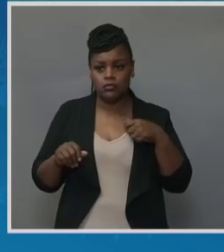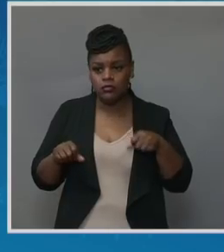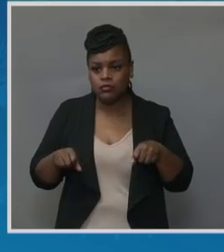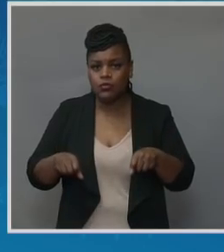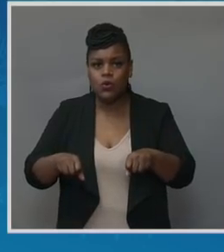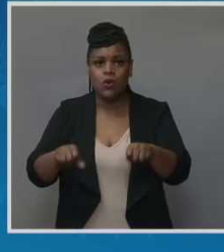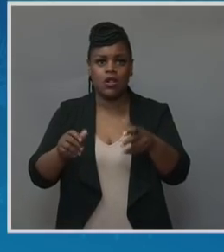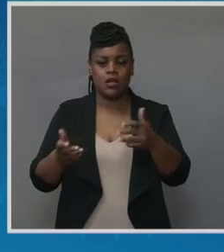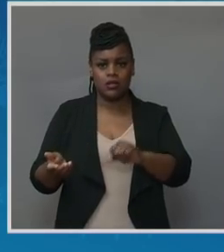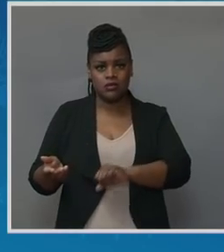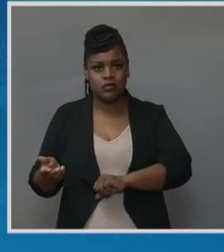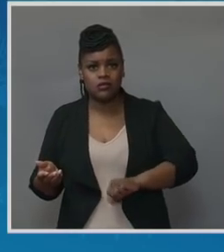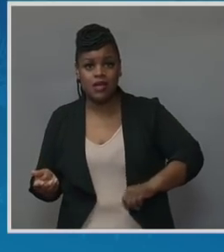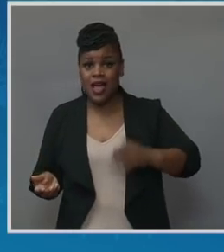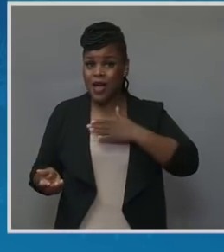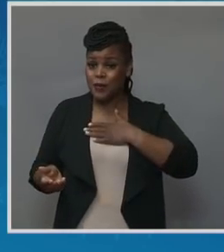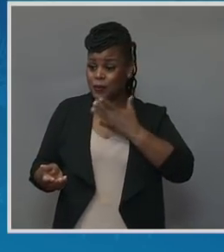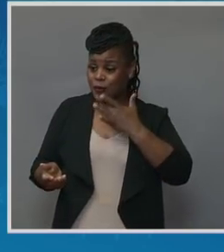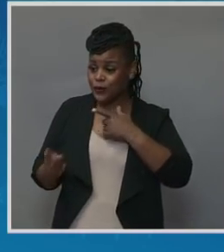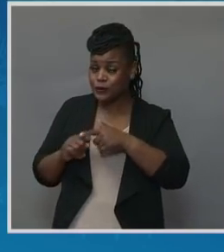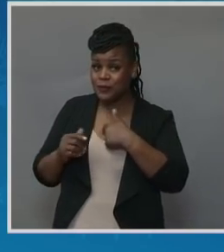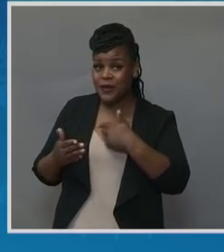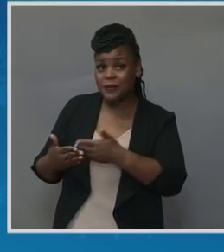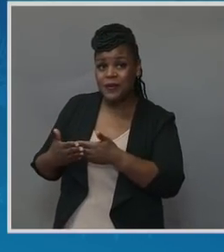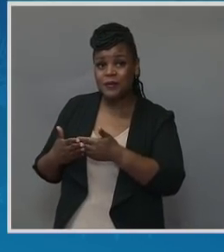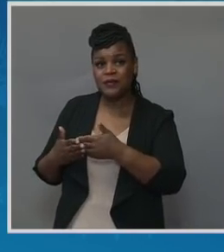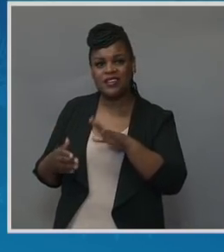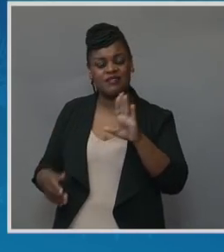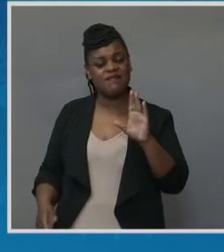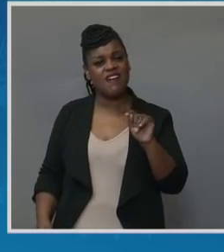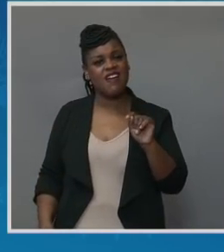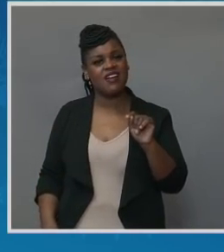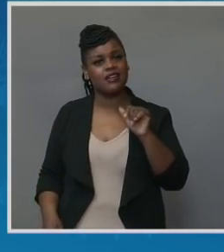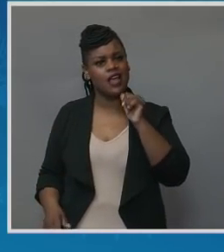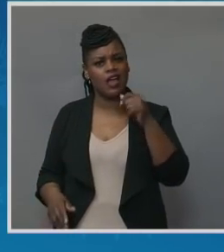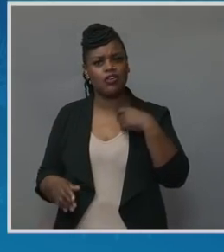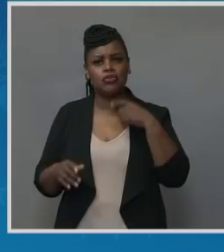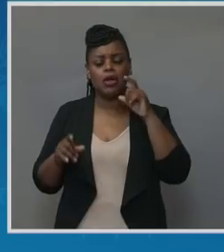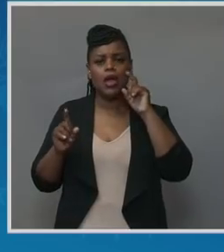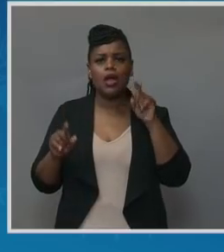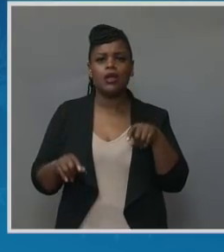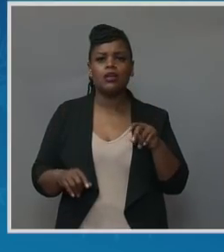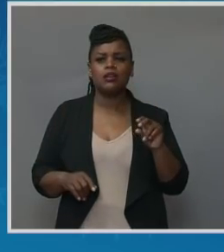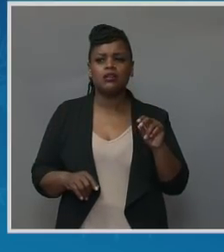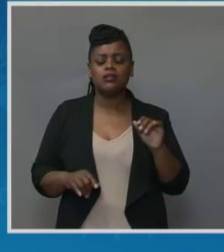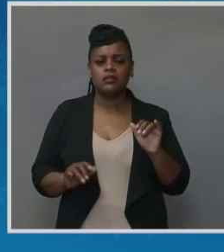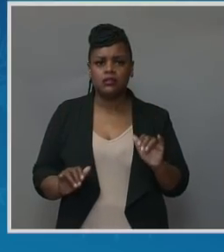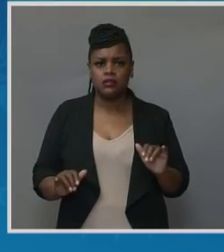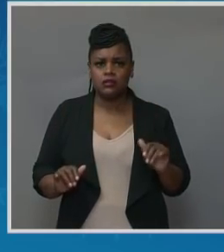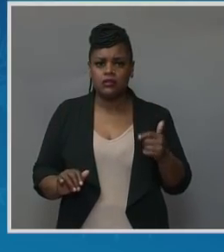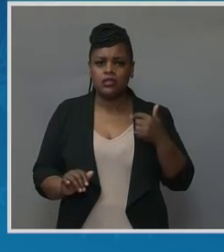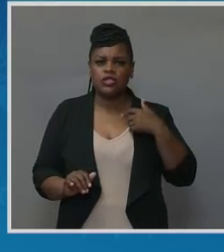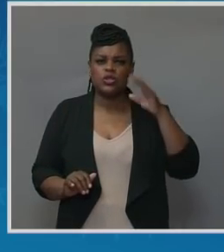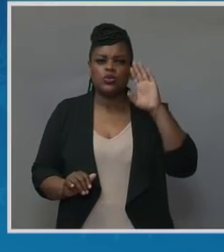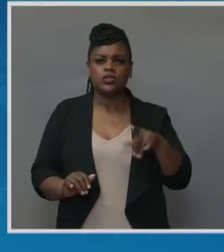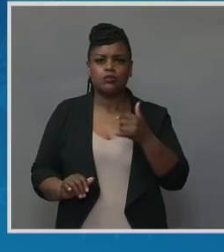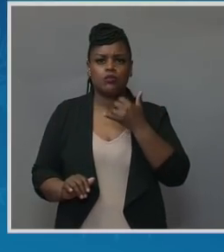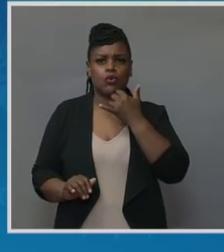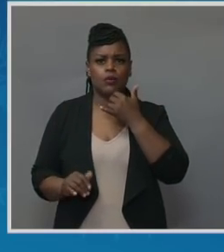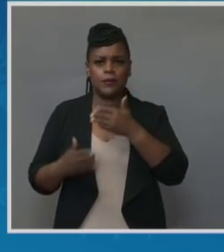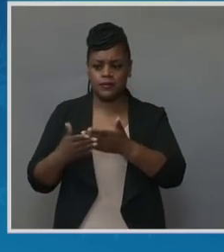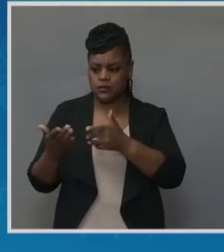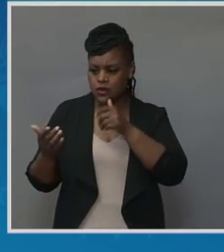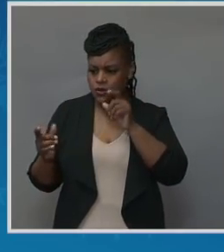happy birthday to my baby boy, but he didn't cry. I knew something was wrong as the